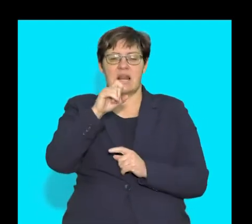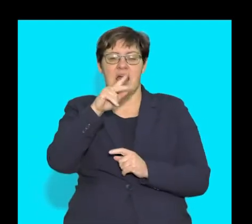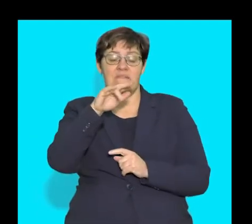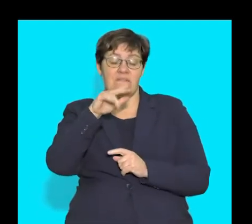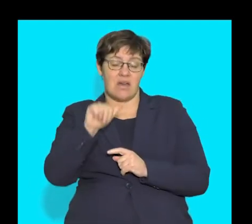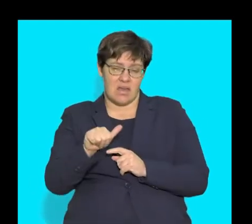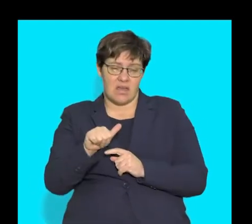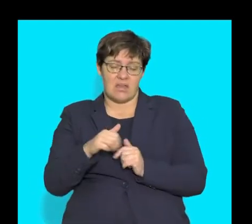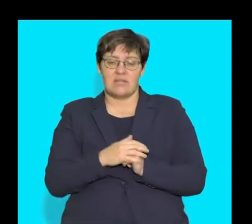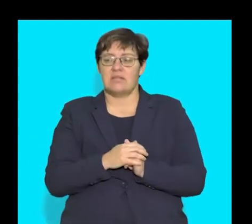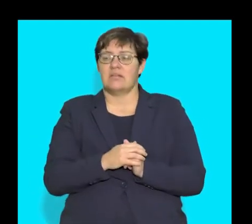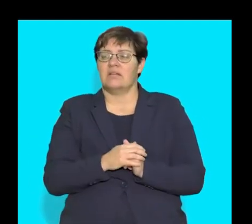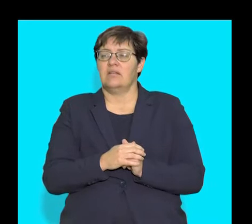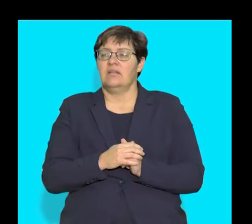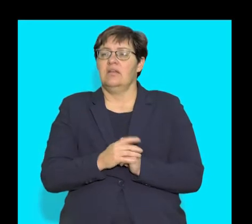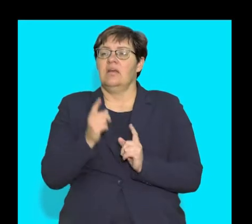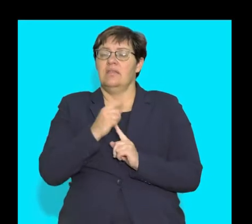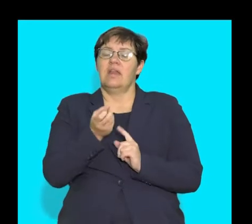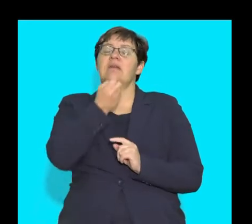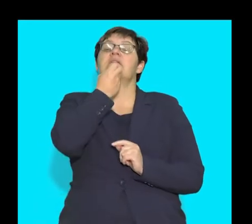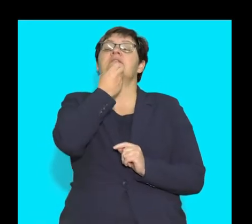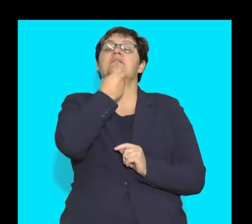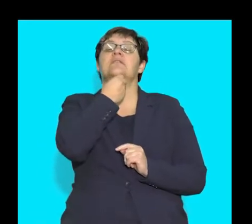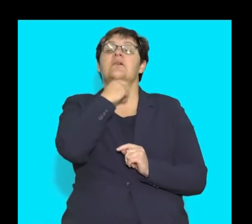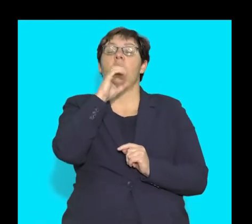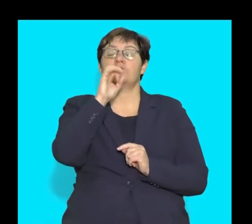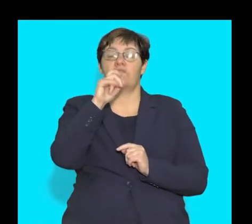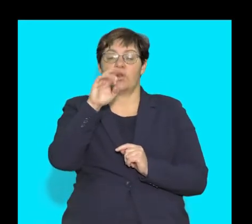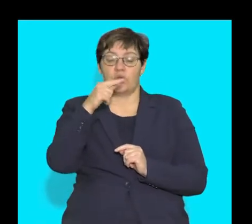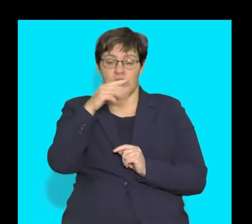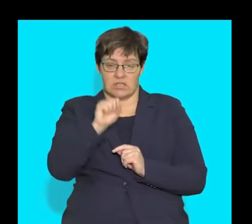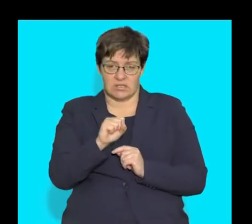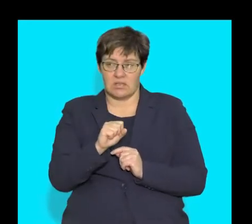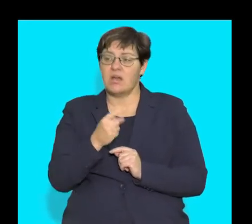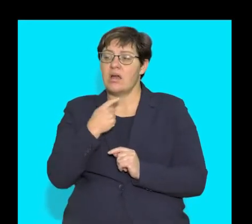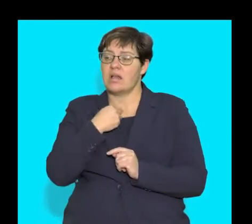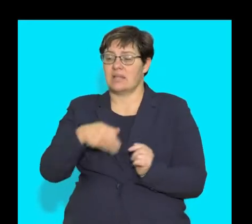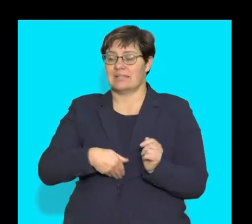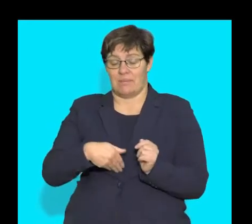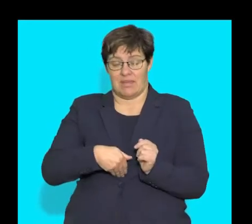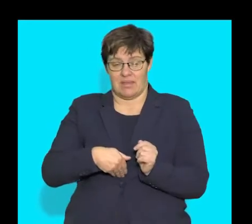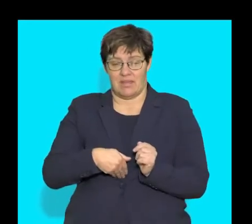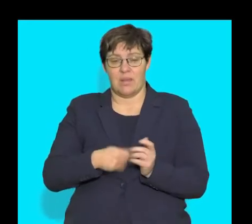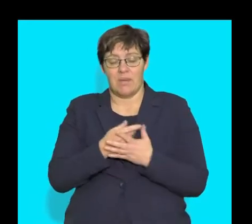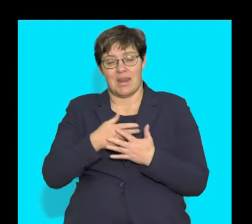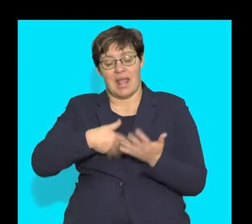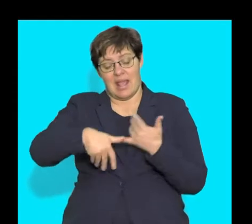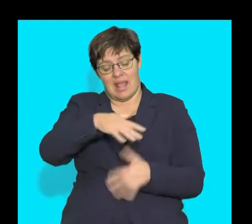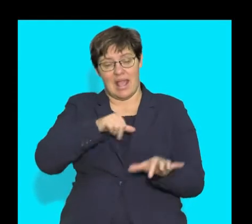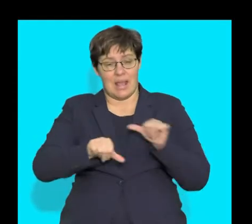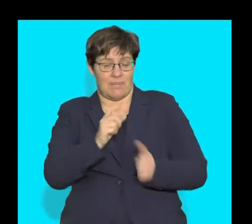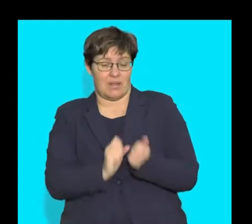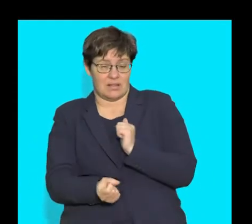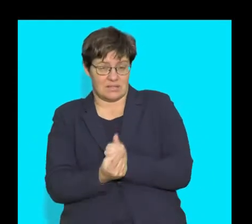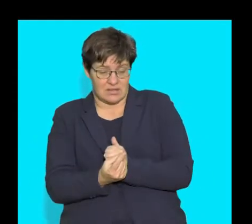with saliva from the salivary glands. It then travels down the esophagus into the stomach where chemical